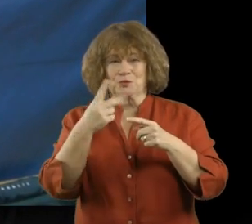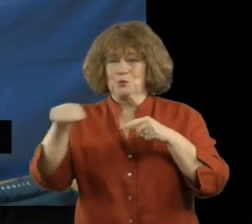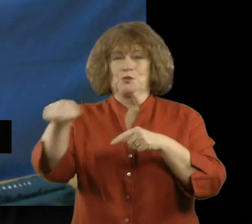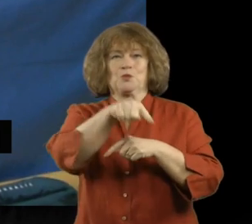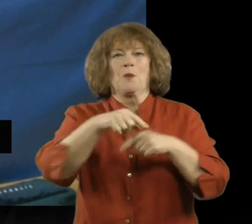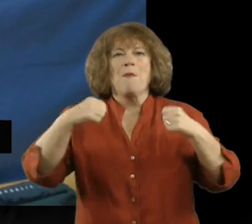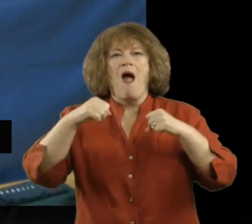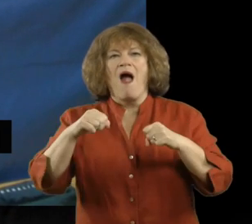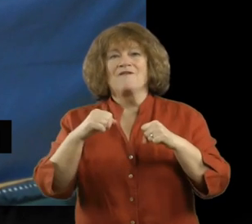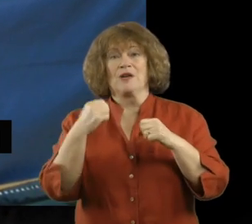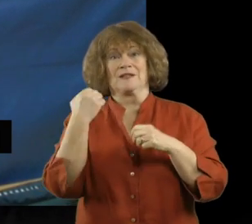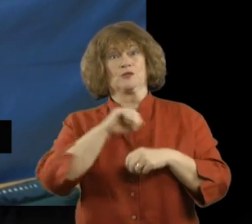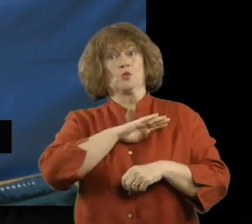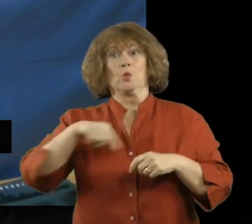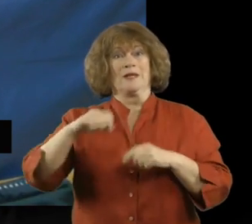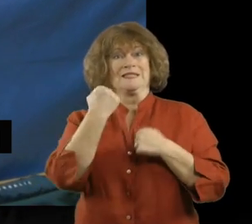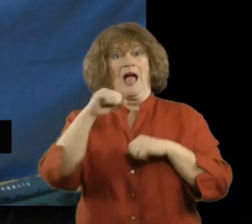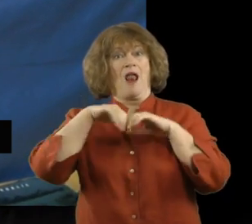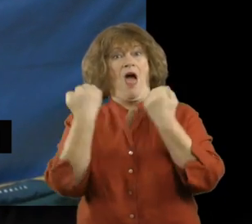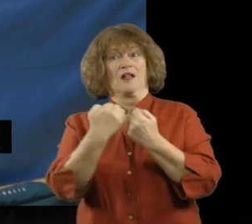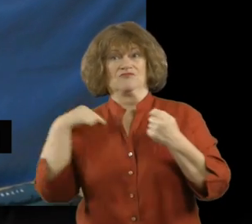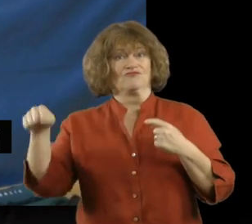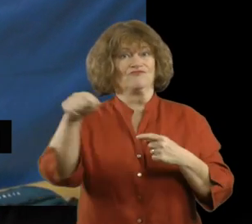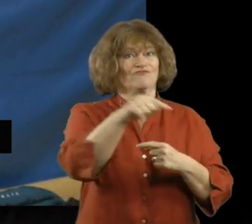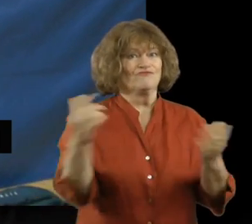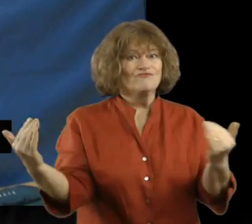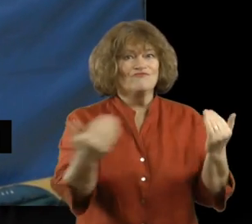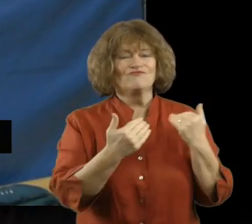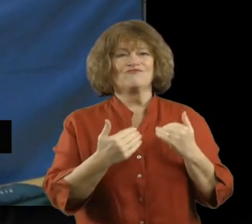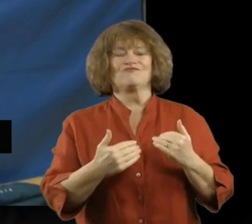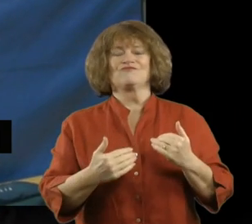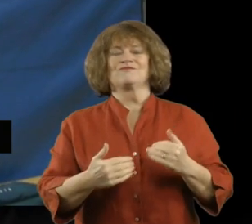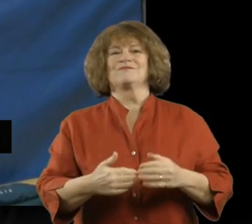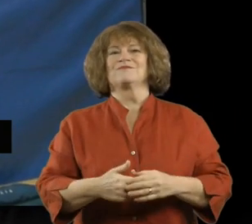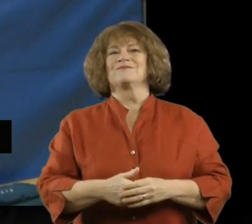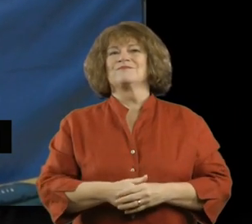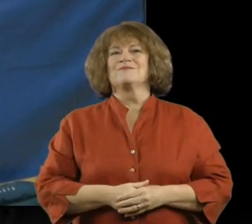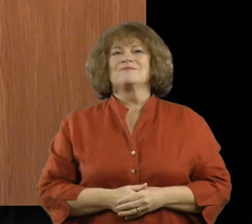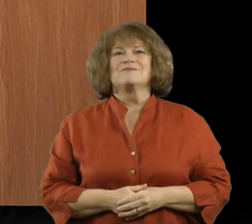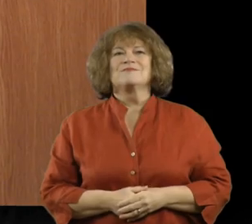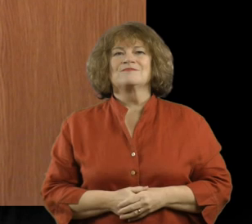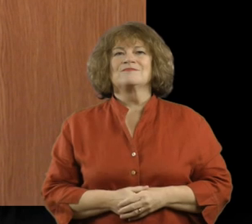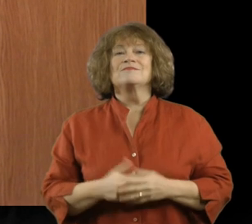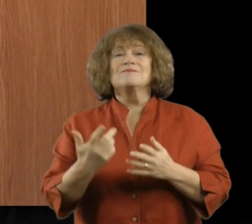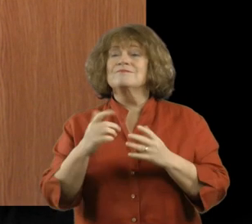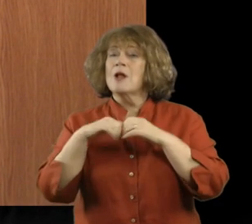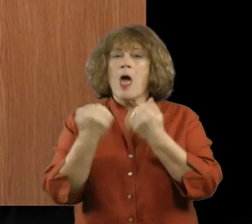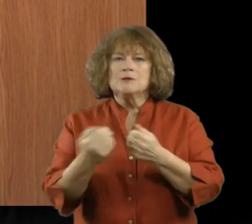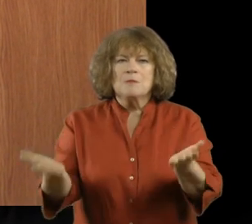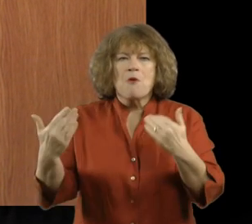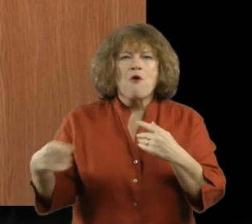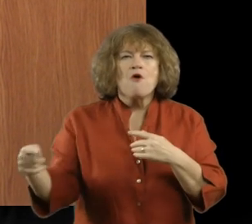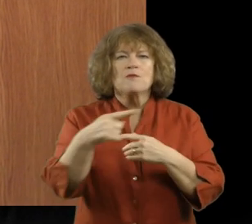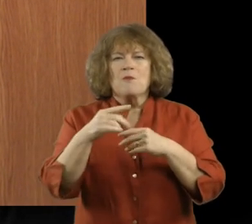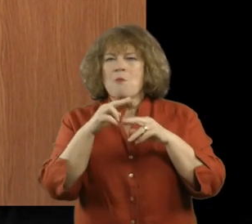to our local parks for the ten classes in our school. Classes are